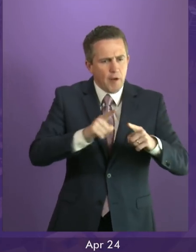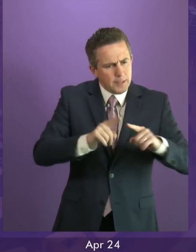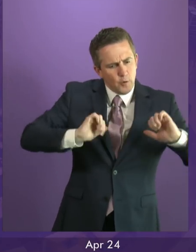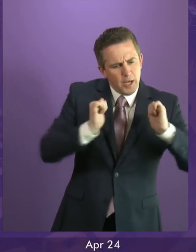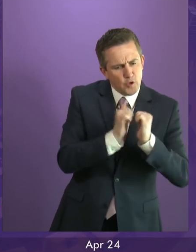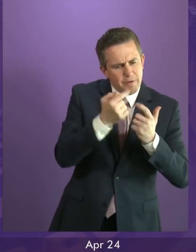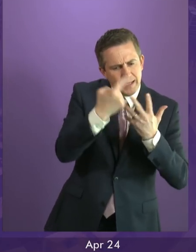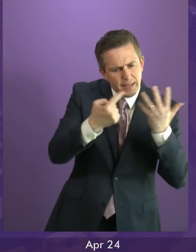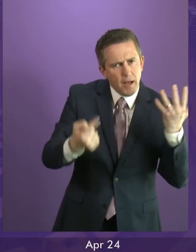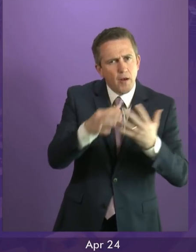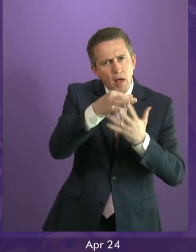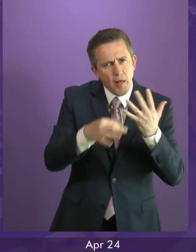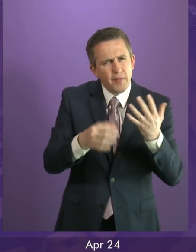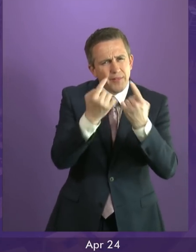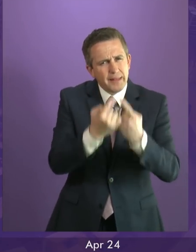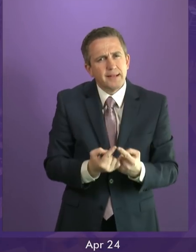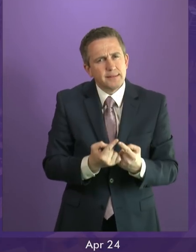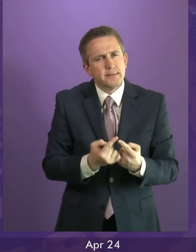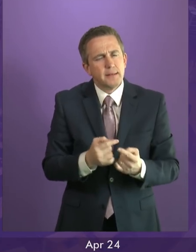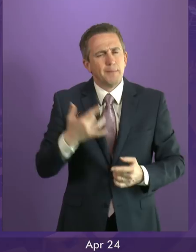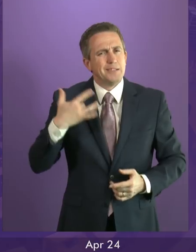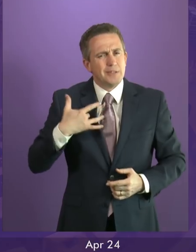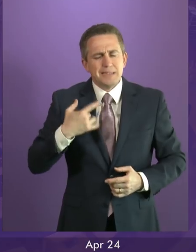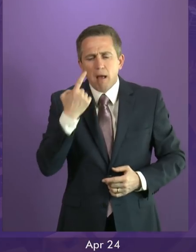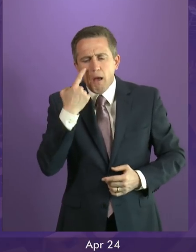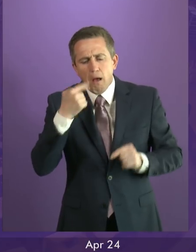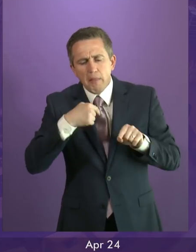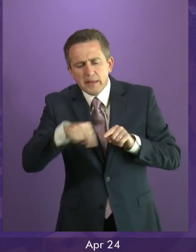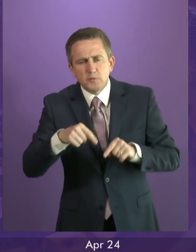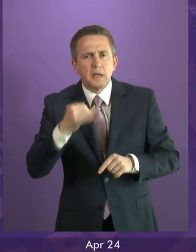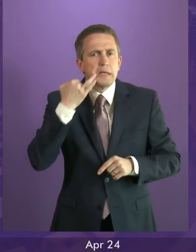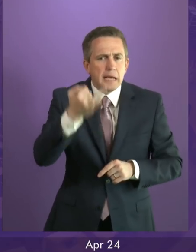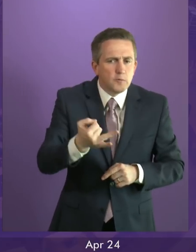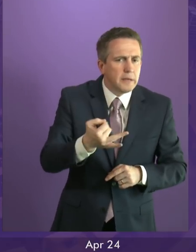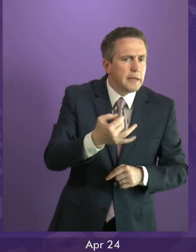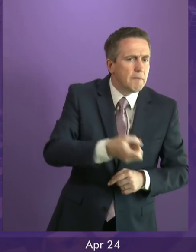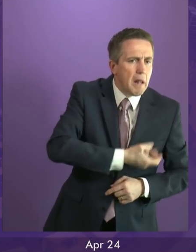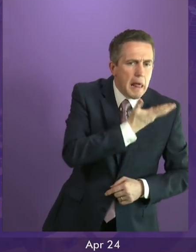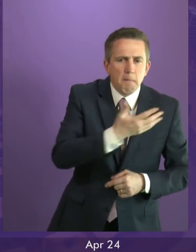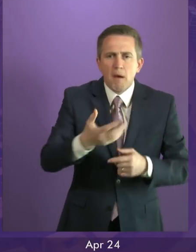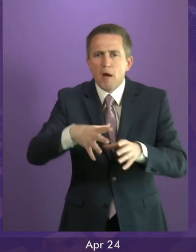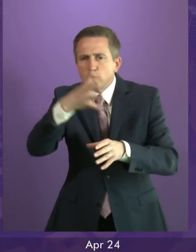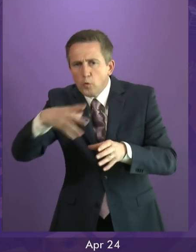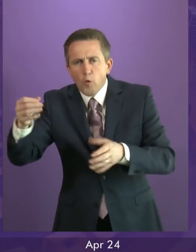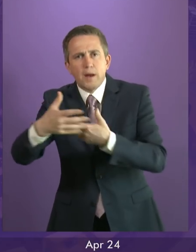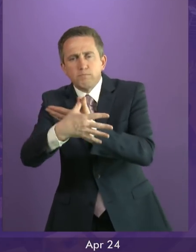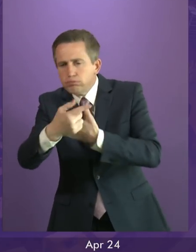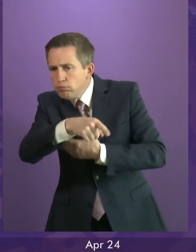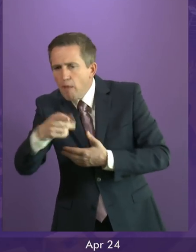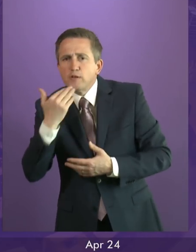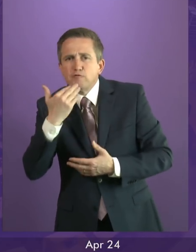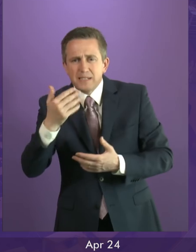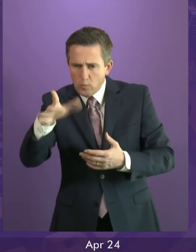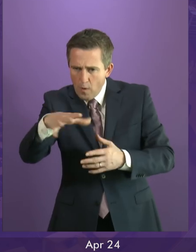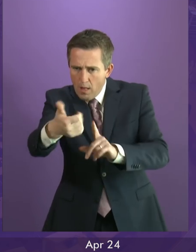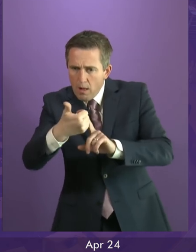And it will be very telling, I think, in the next days and weeks if any of the other parties are prepared to do that. Because that offer is